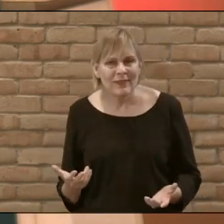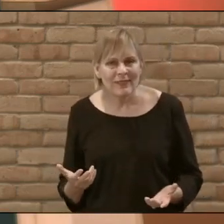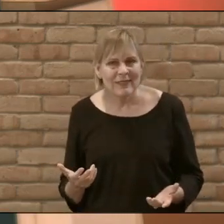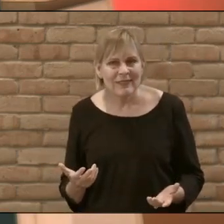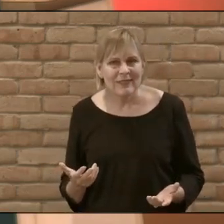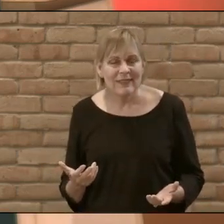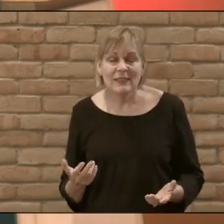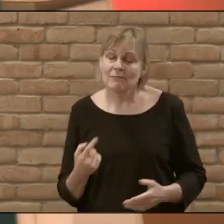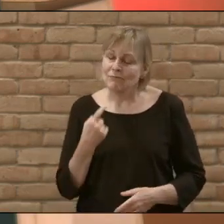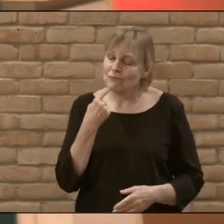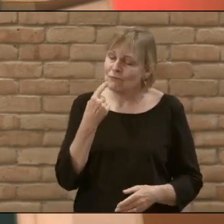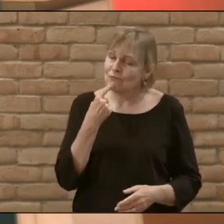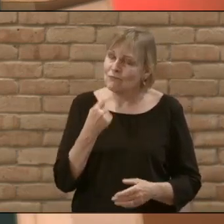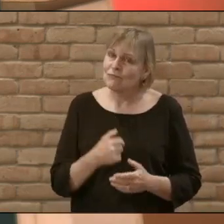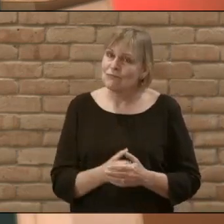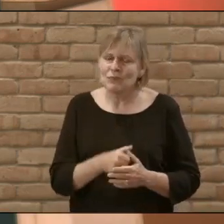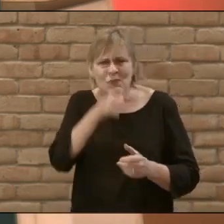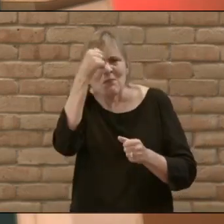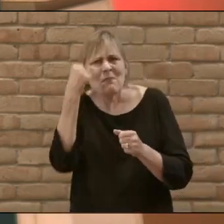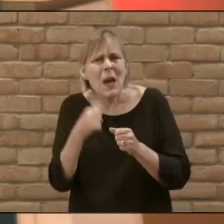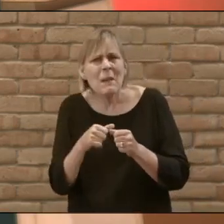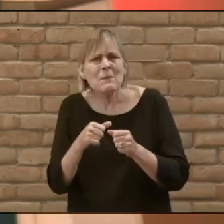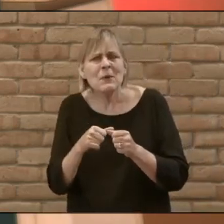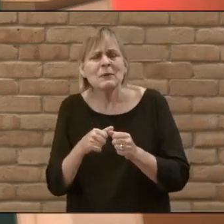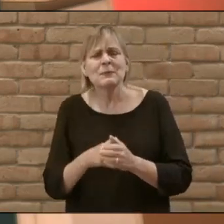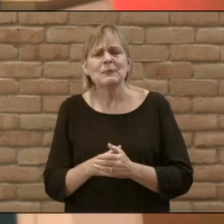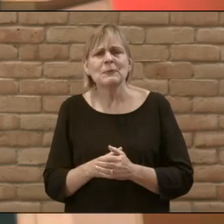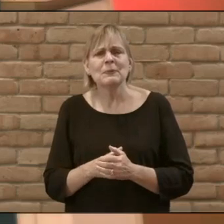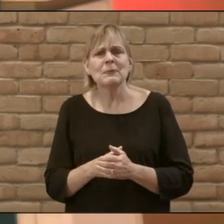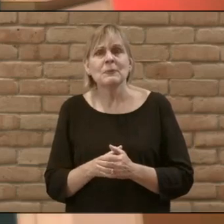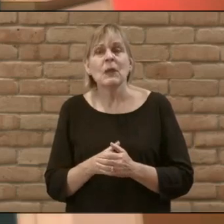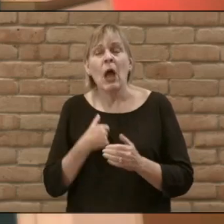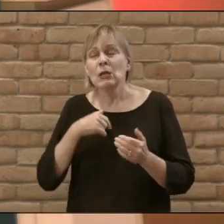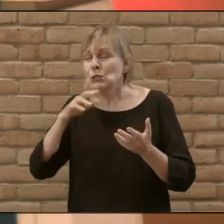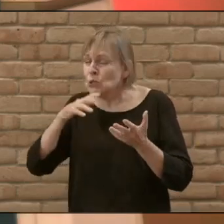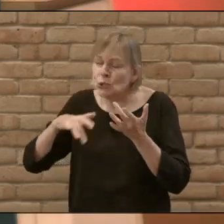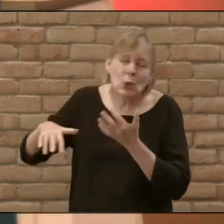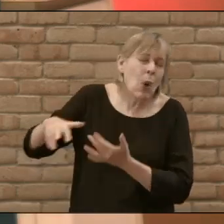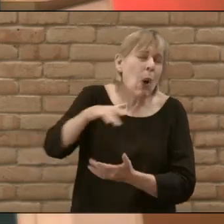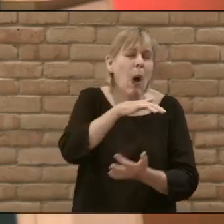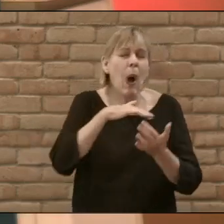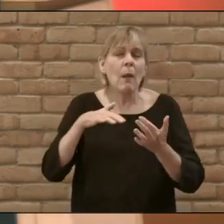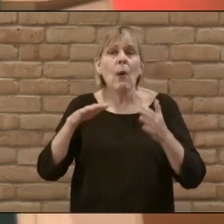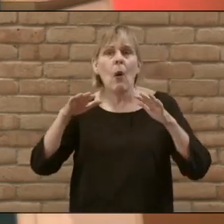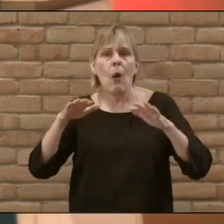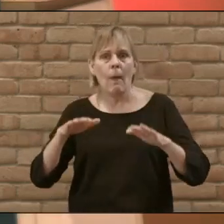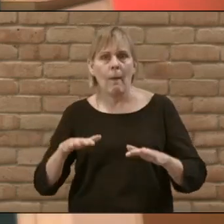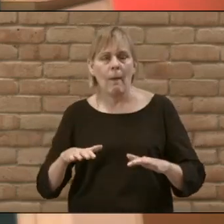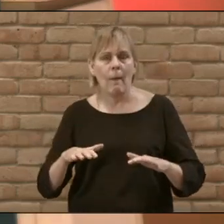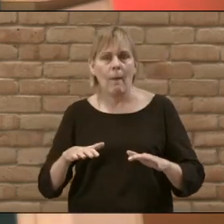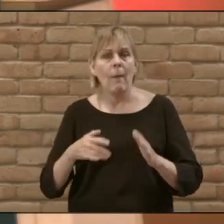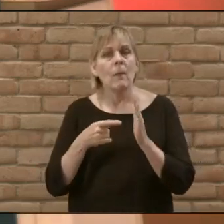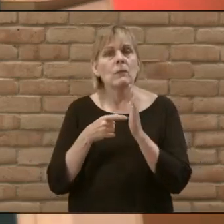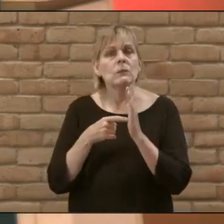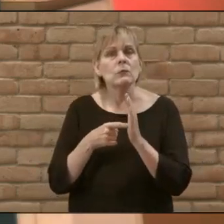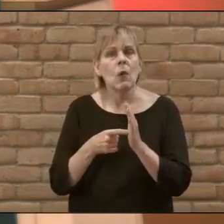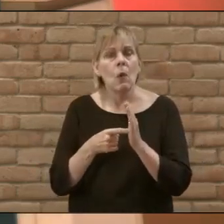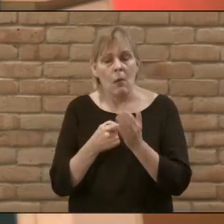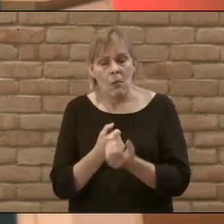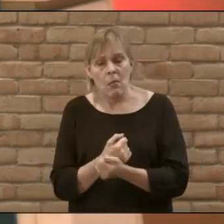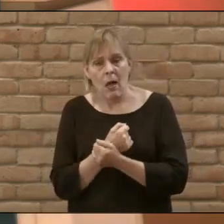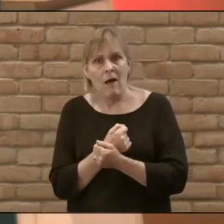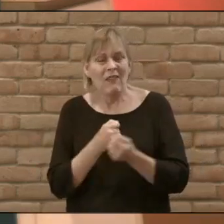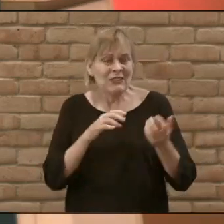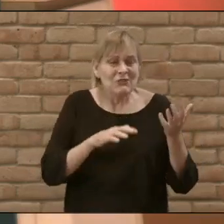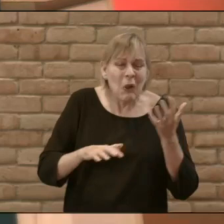and saying remember how when I calmed the storm I showed you that my grace and love are compatible with going through